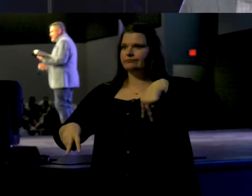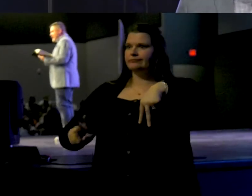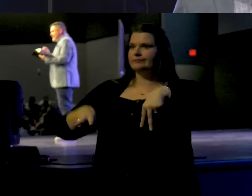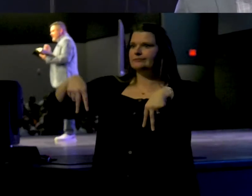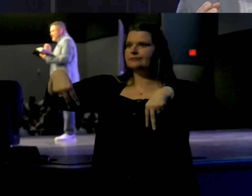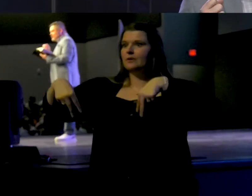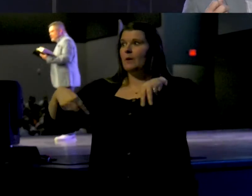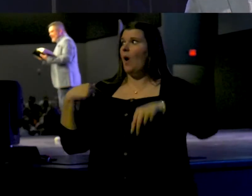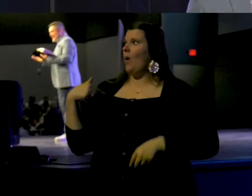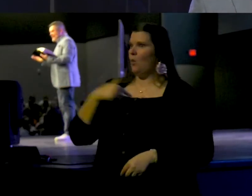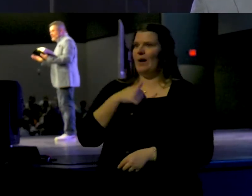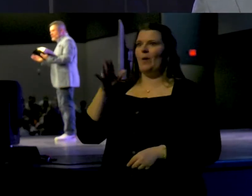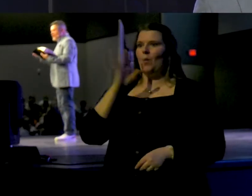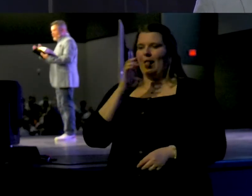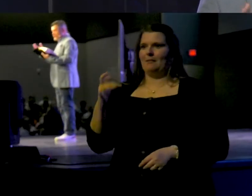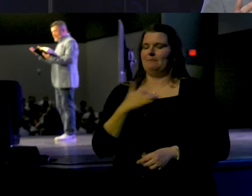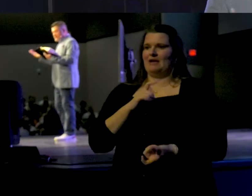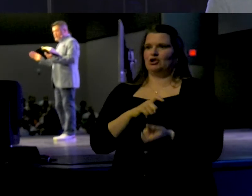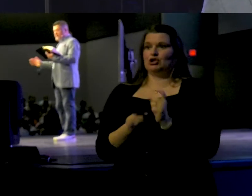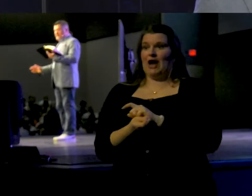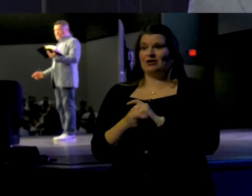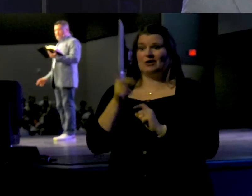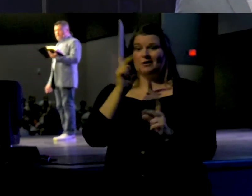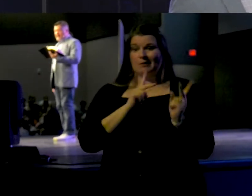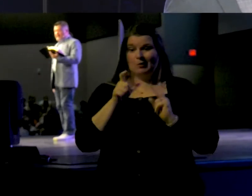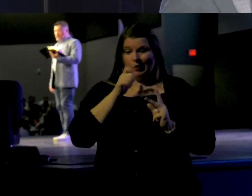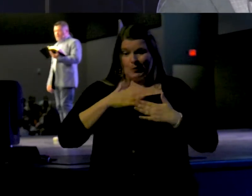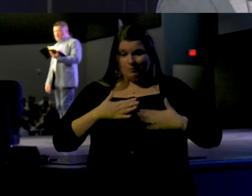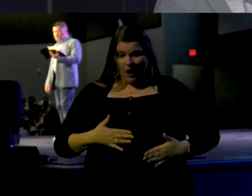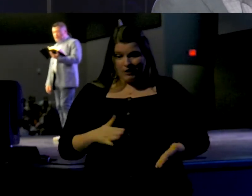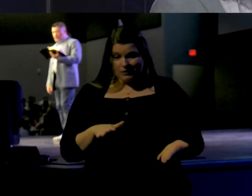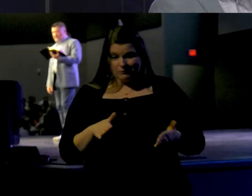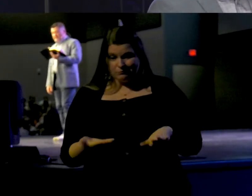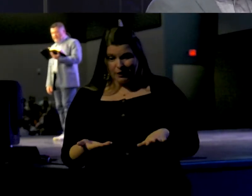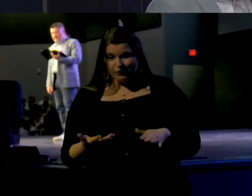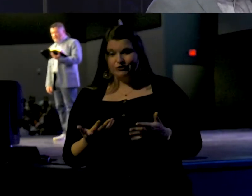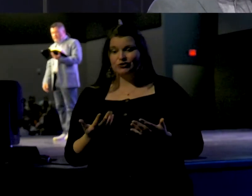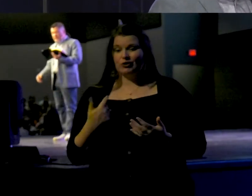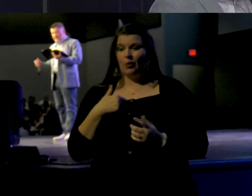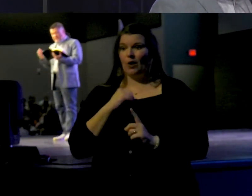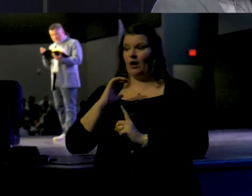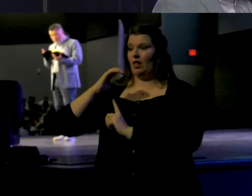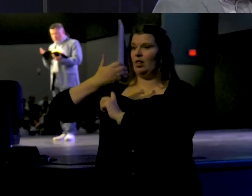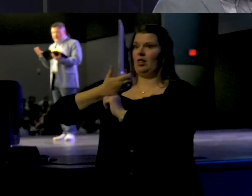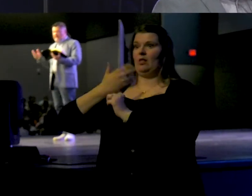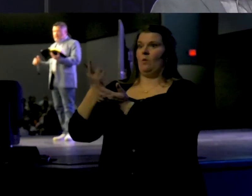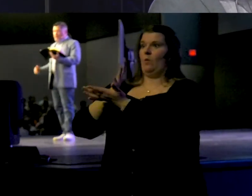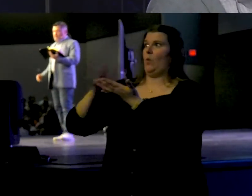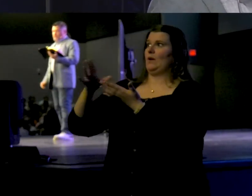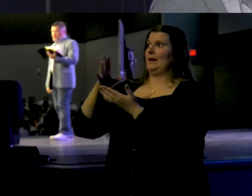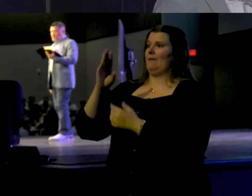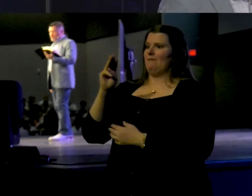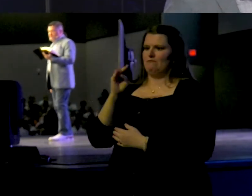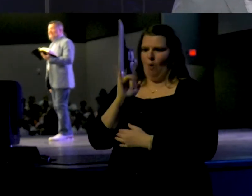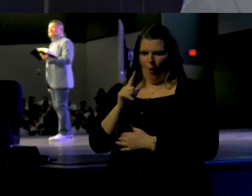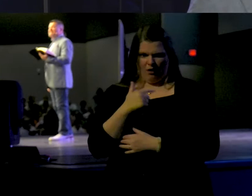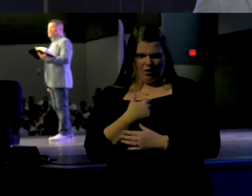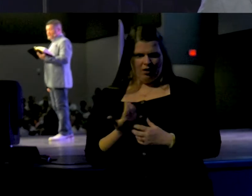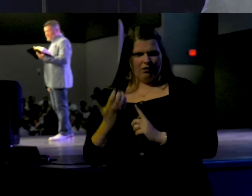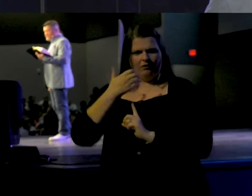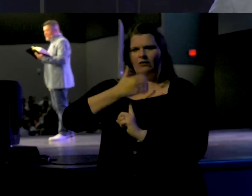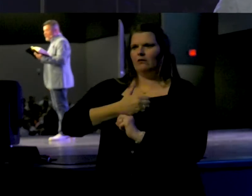and we shall be changed. For the perishable body must put on the imperishable, and this mortal body must put on